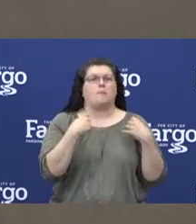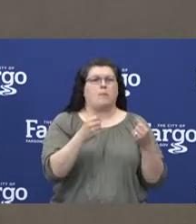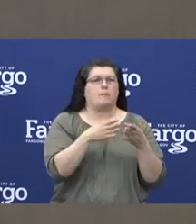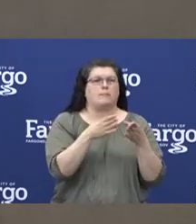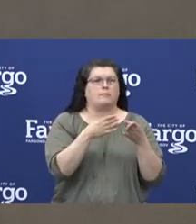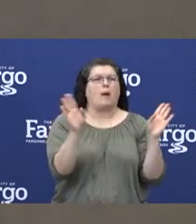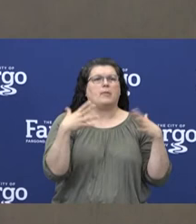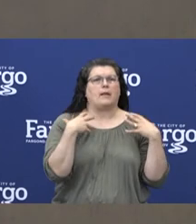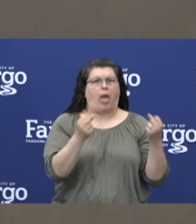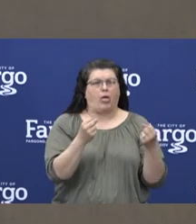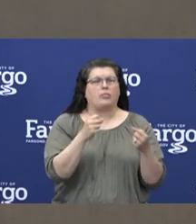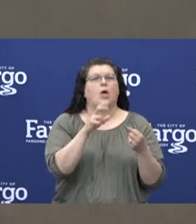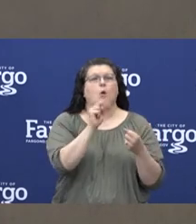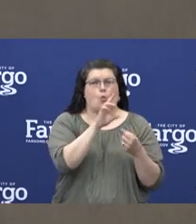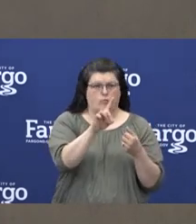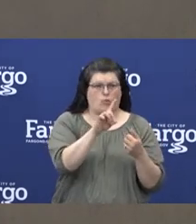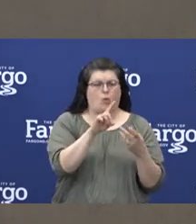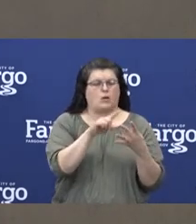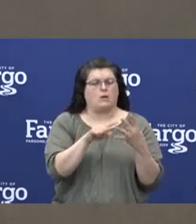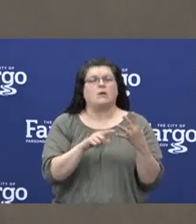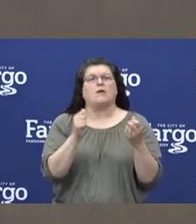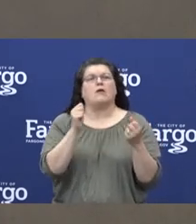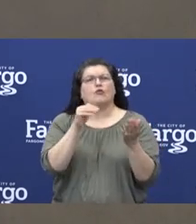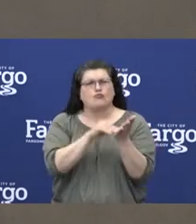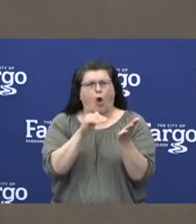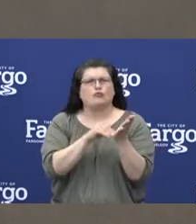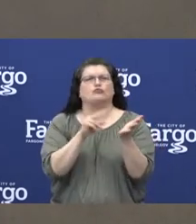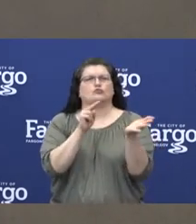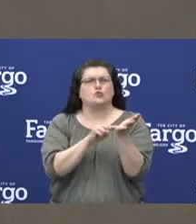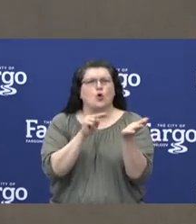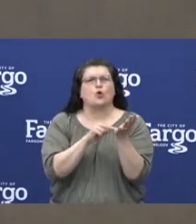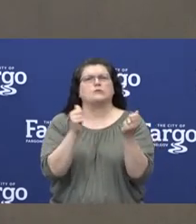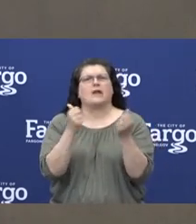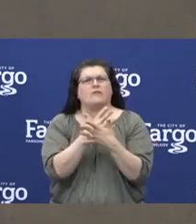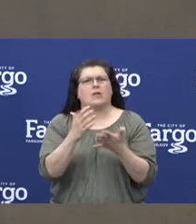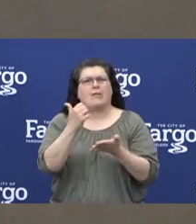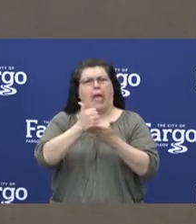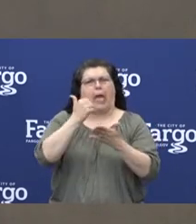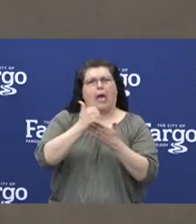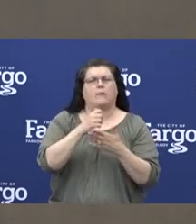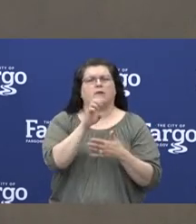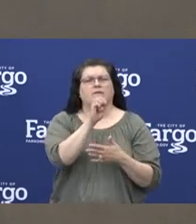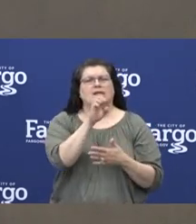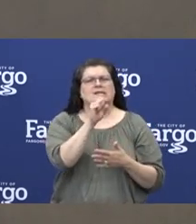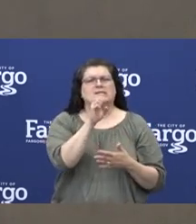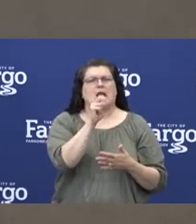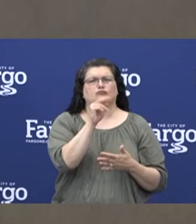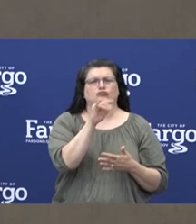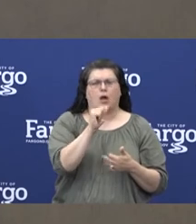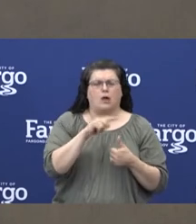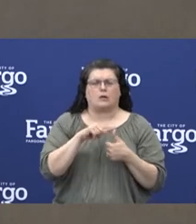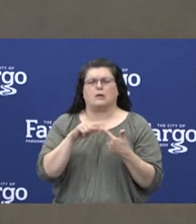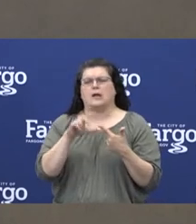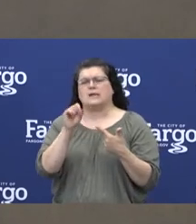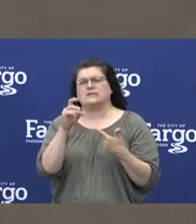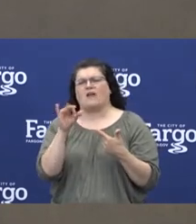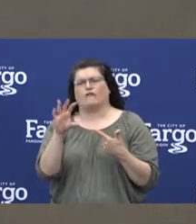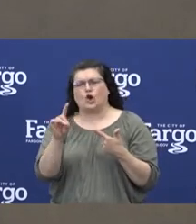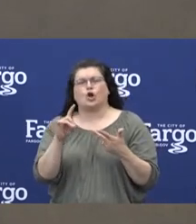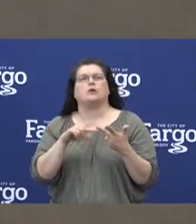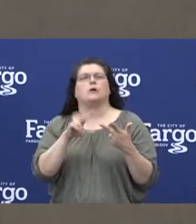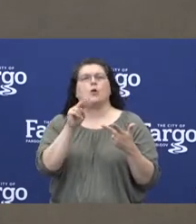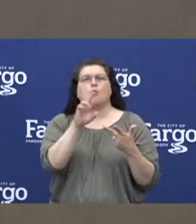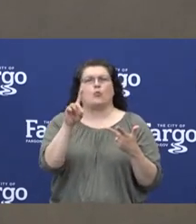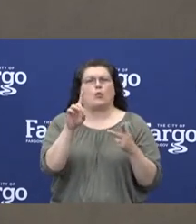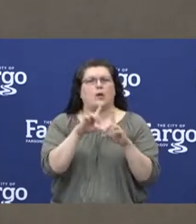side, these great physicians that are helping us from essential and Sanford and the North Dakota Department